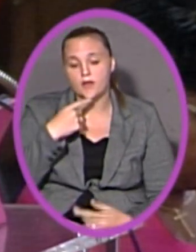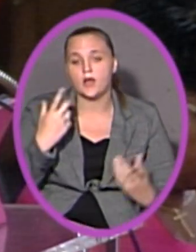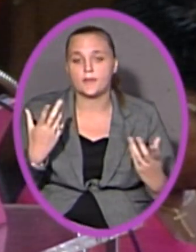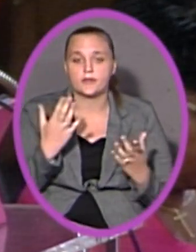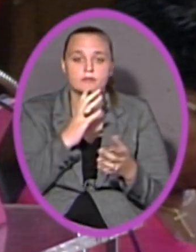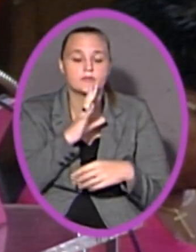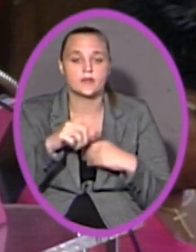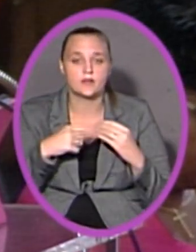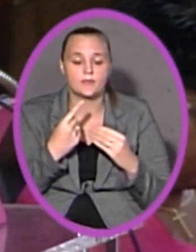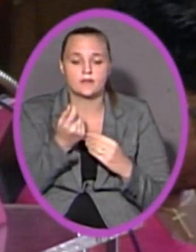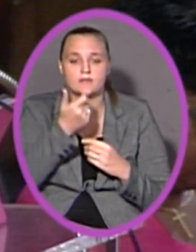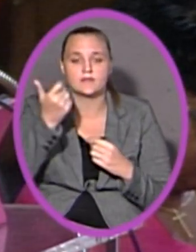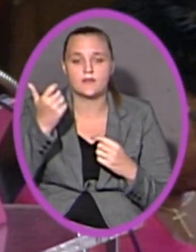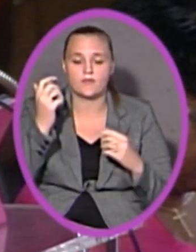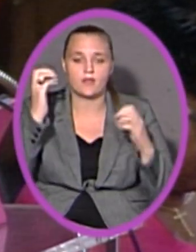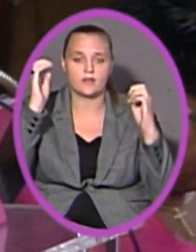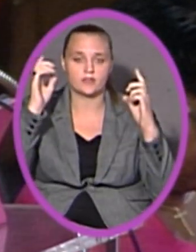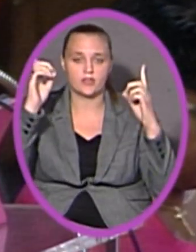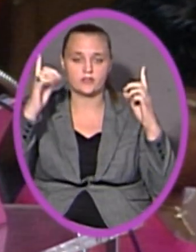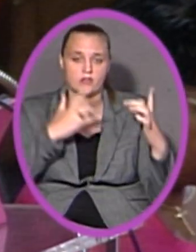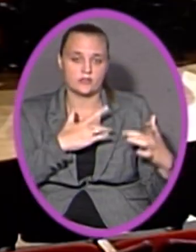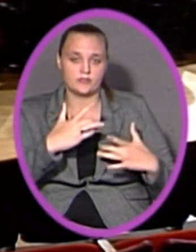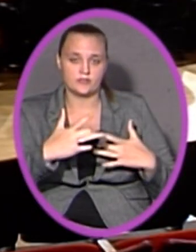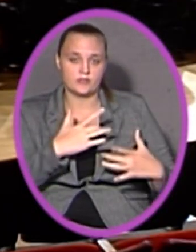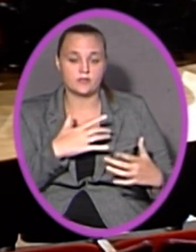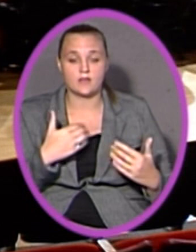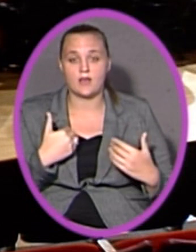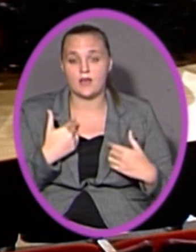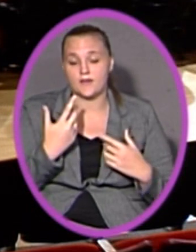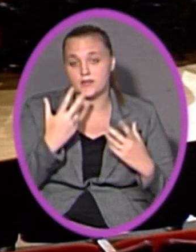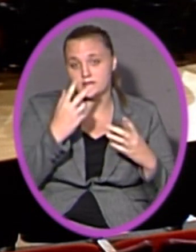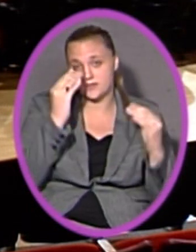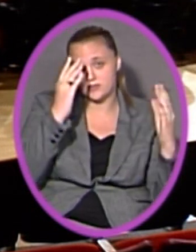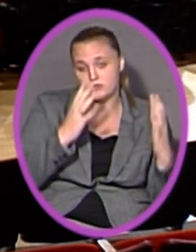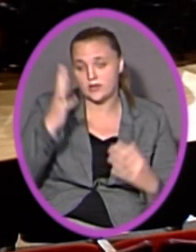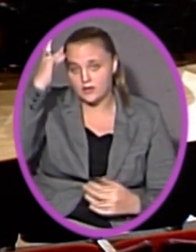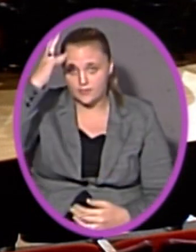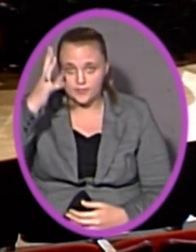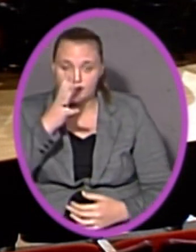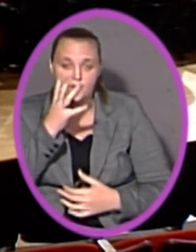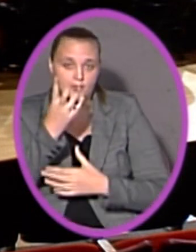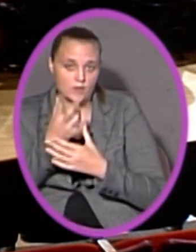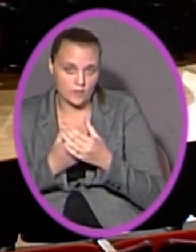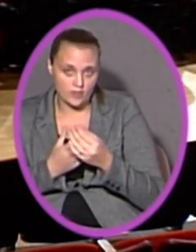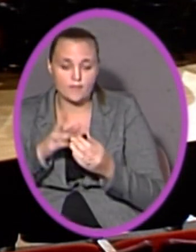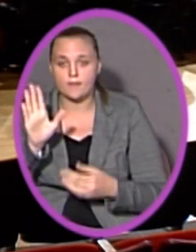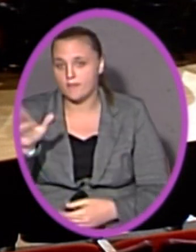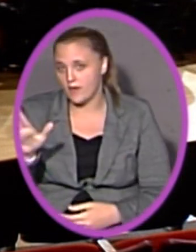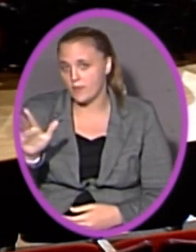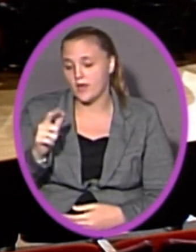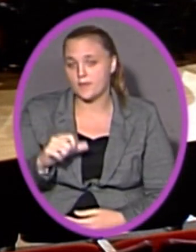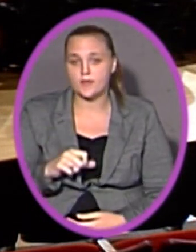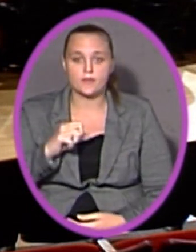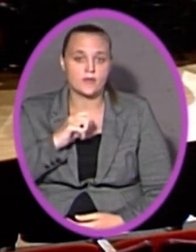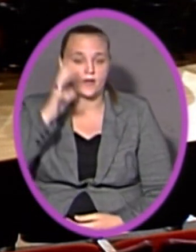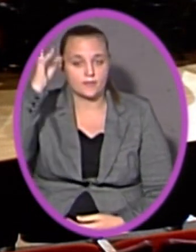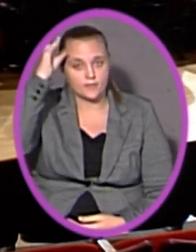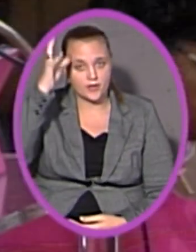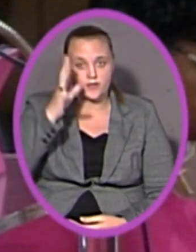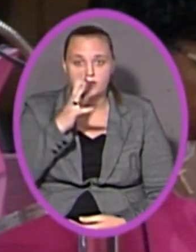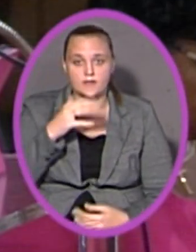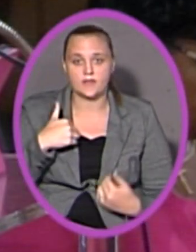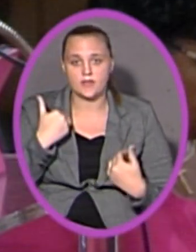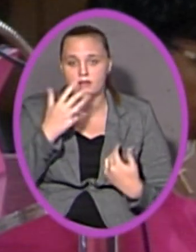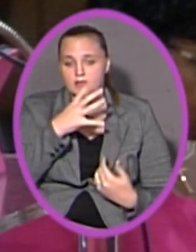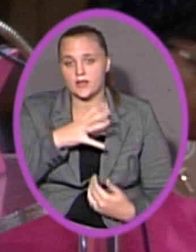several educational concerns I have both as a teacher and as a parent. By the way, I am the very proud parent of that young lady